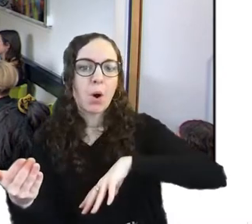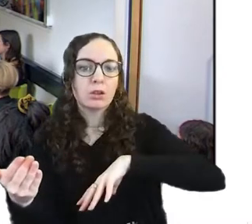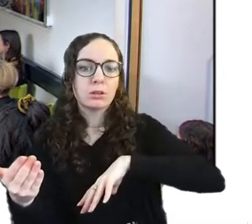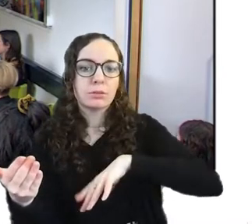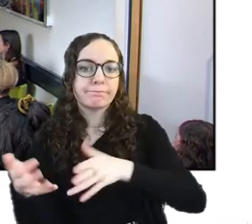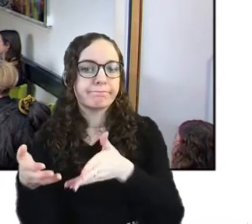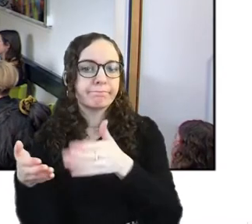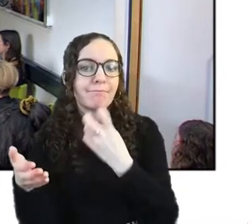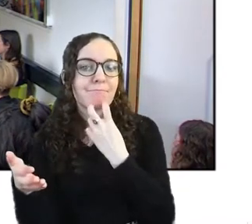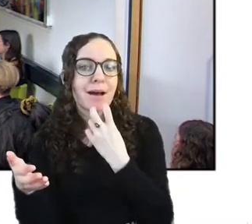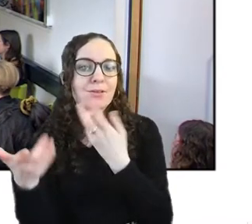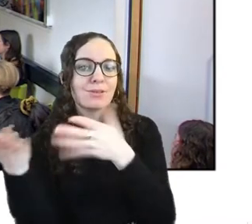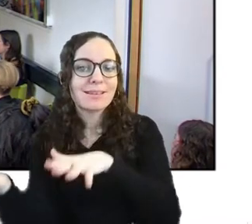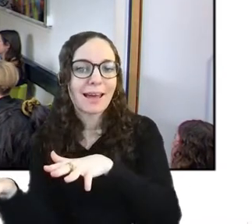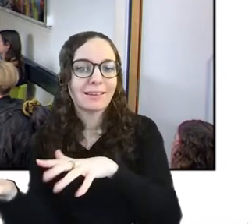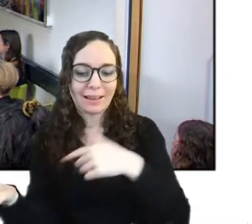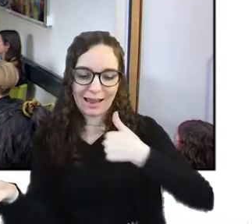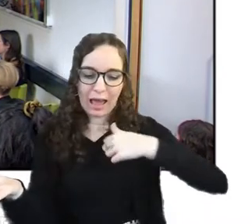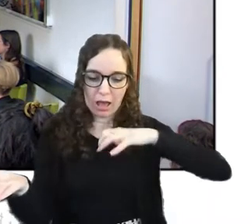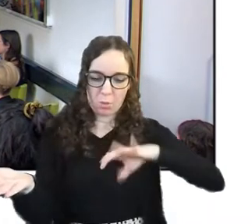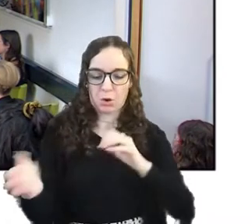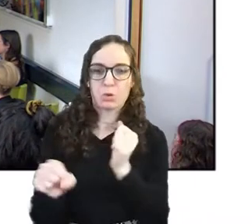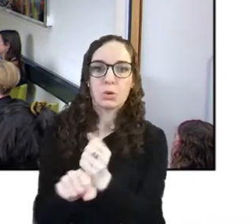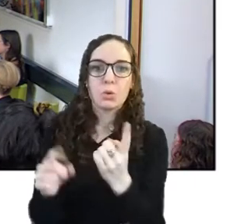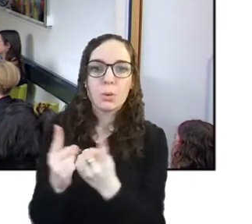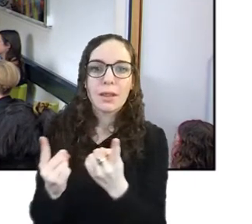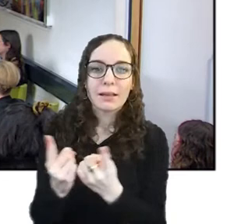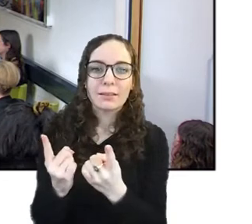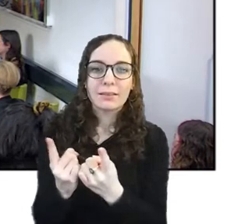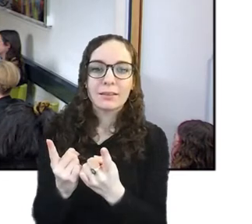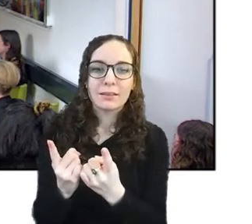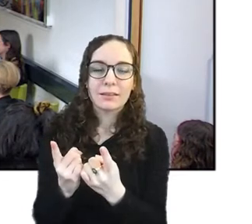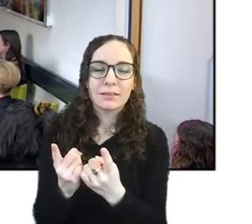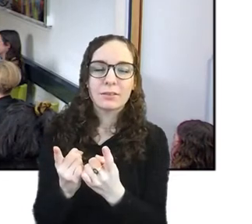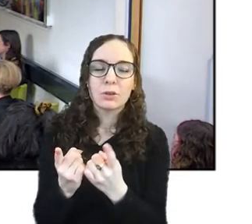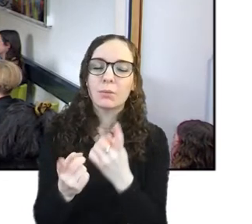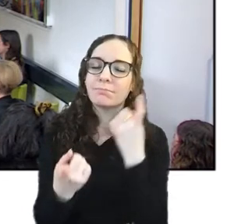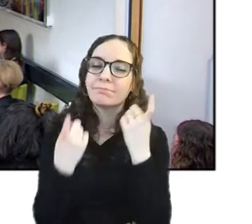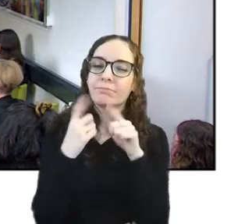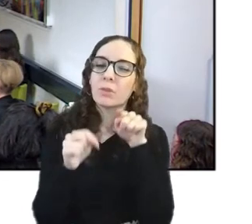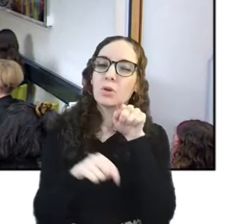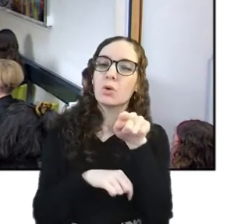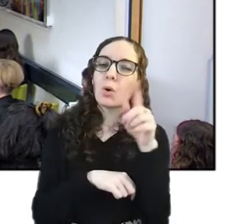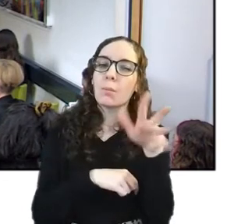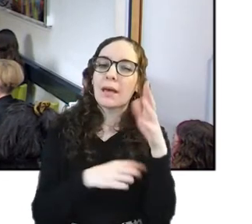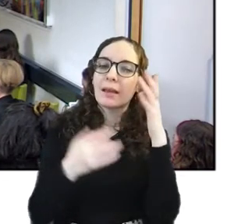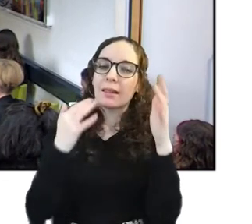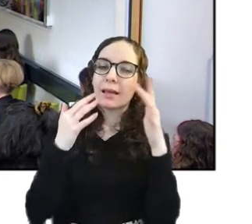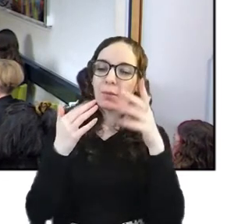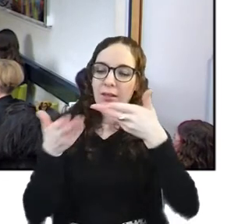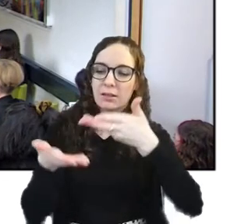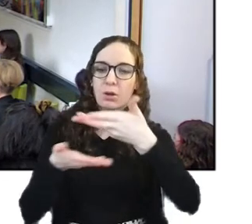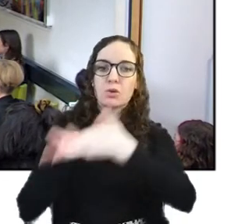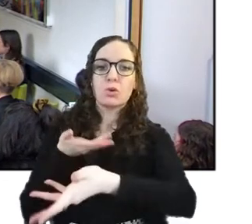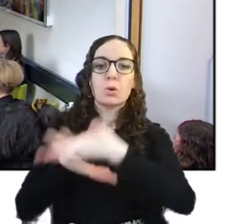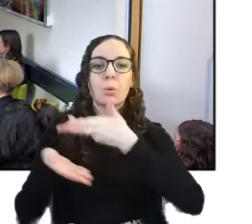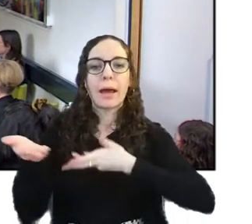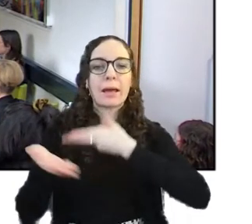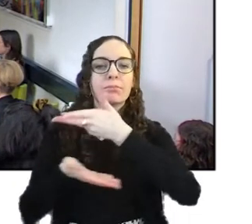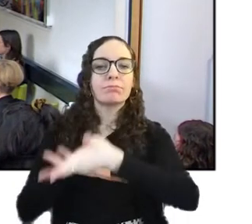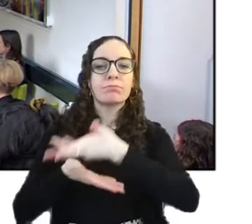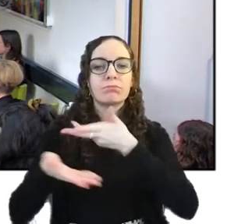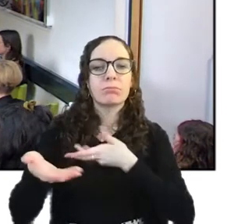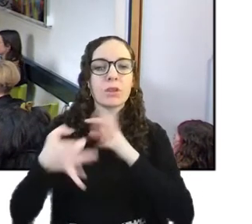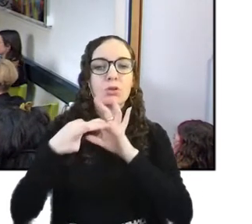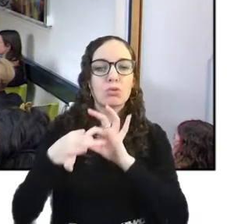um yeah i was just wondering if you'd thought at all about the kind of the two-way relationship